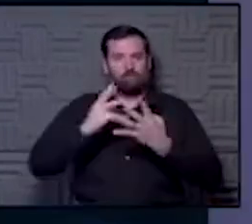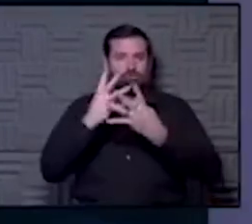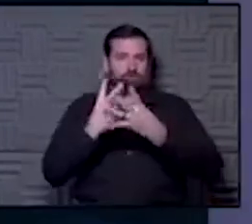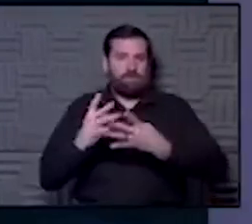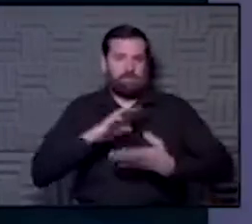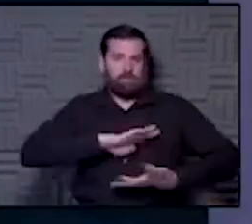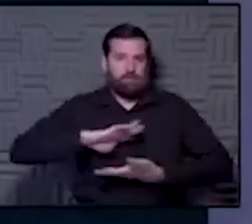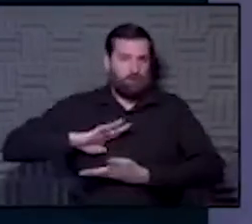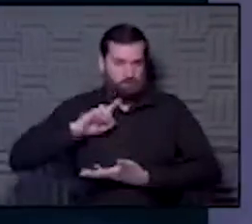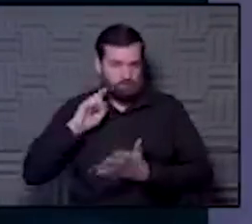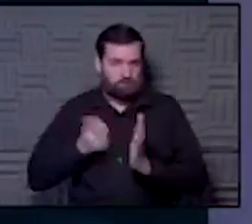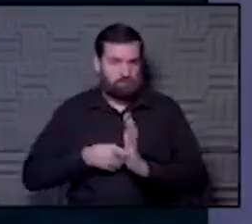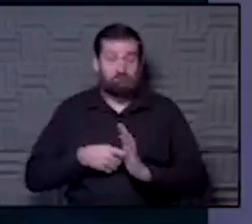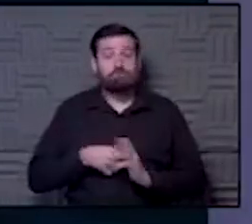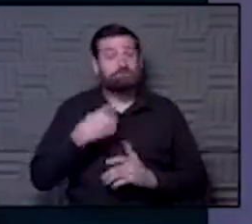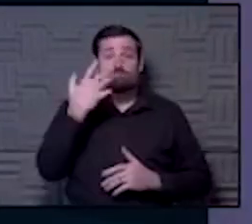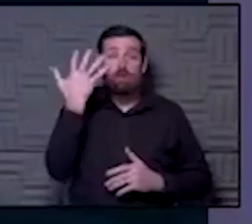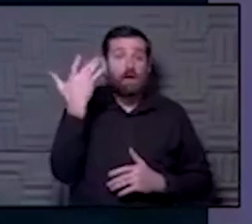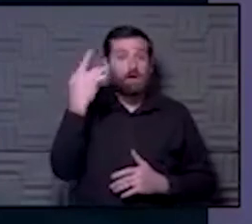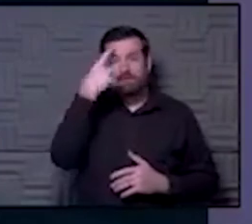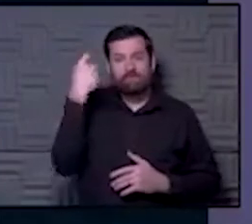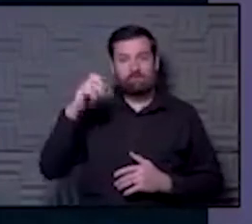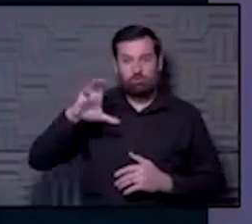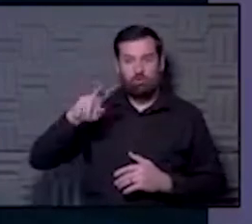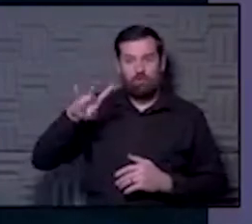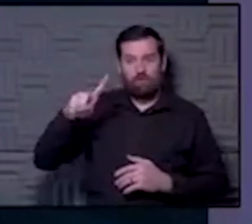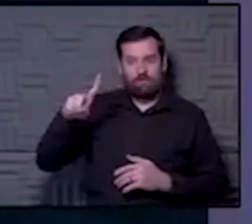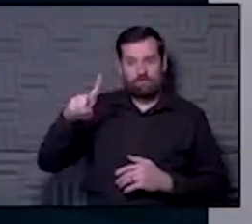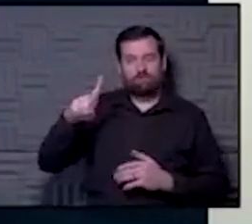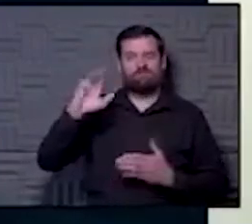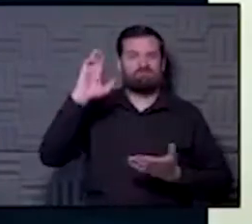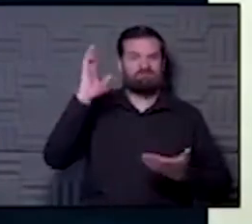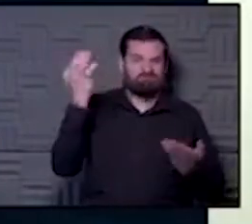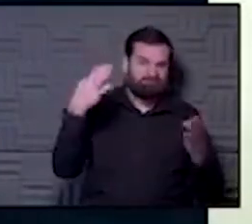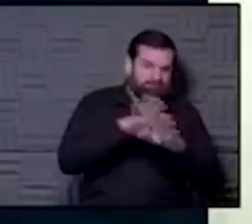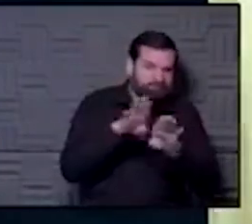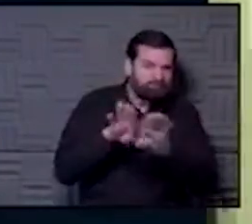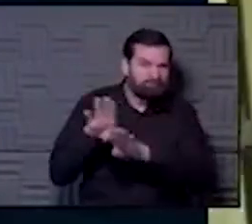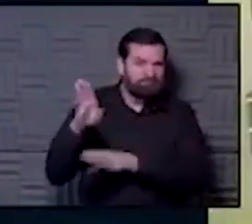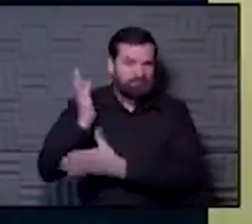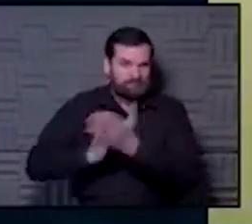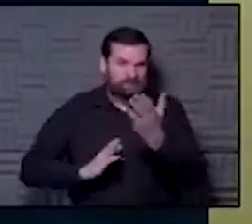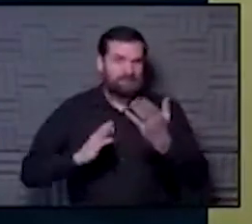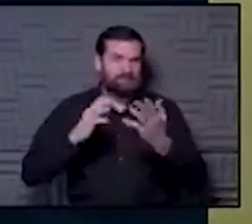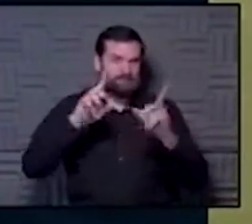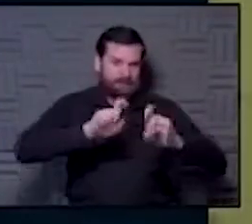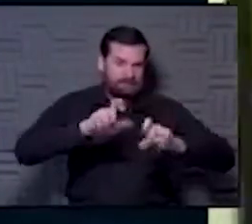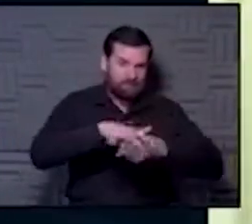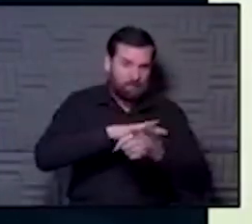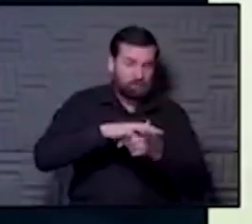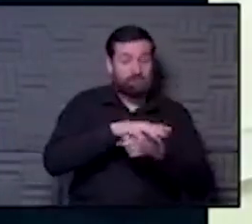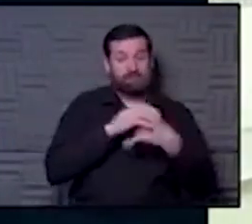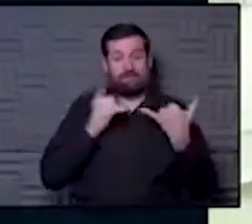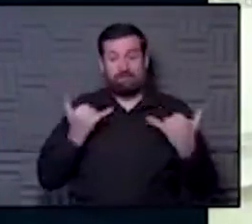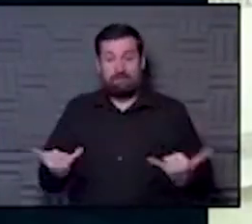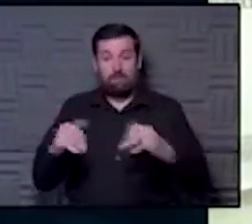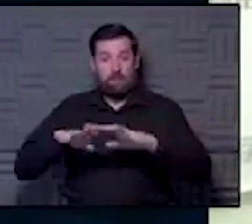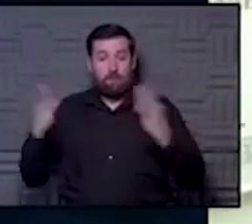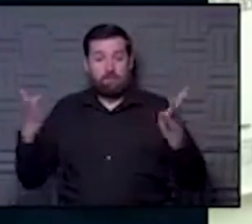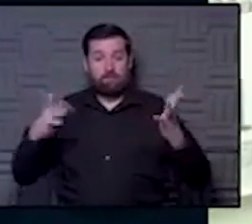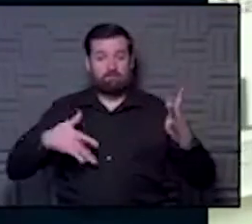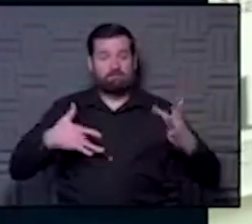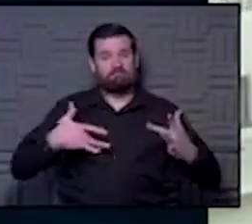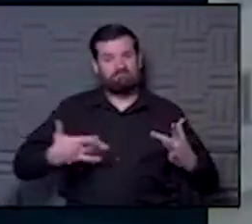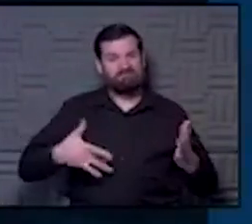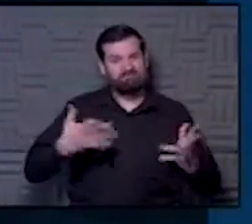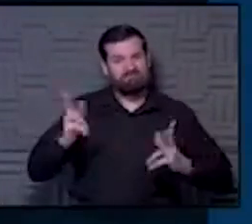It's really because as a result of COVID us shutting down mammography for some time, as well as now that we are open, people still having a